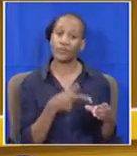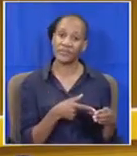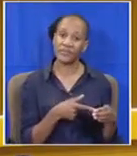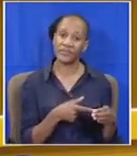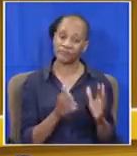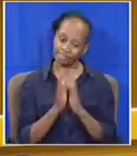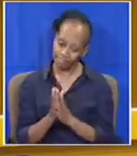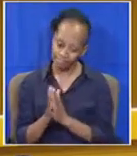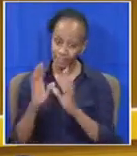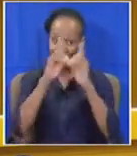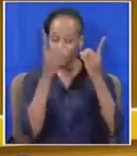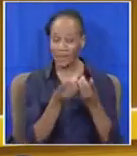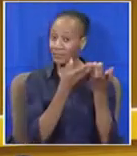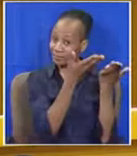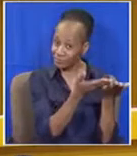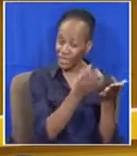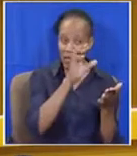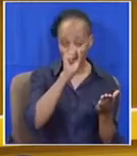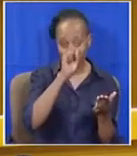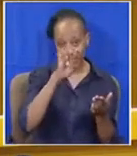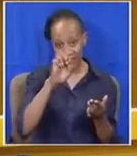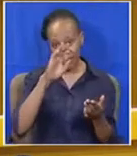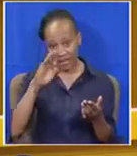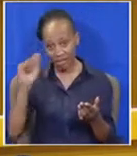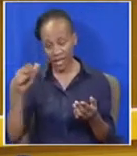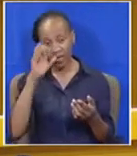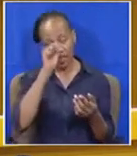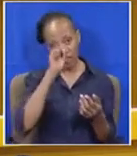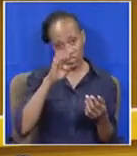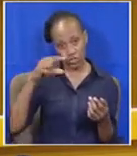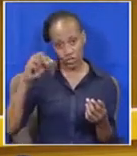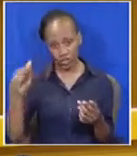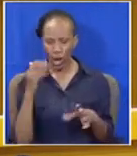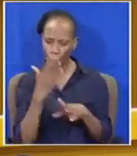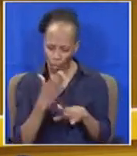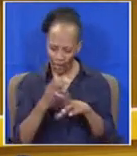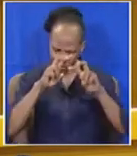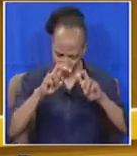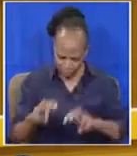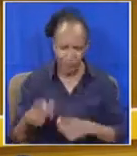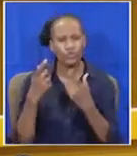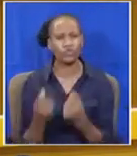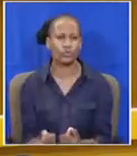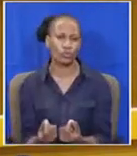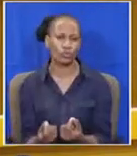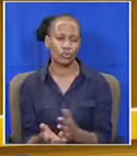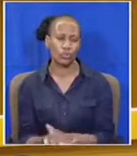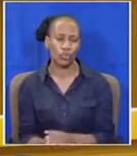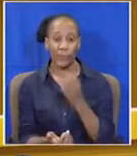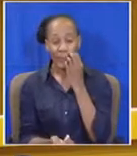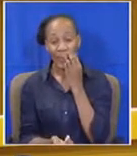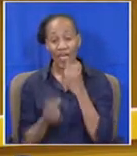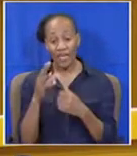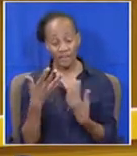calls upon the department CIFAR and CIDA to seriously work on this. The intervention will